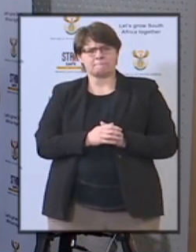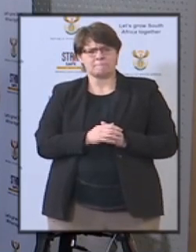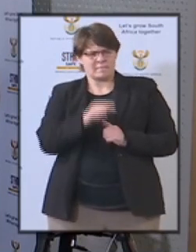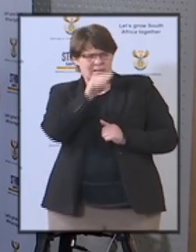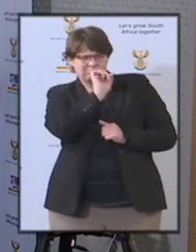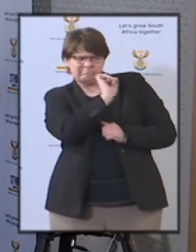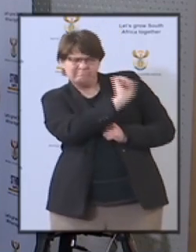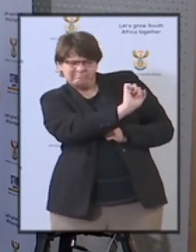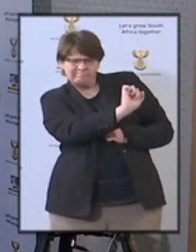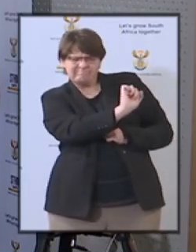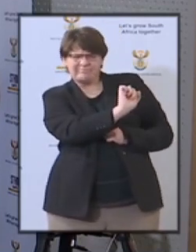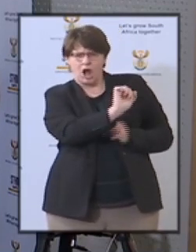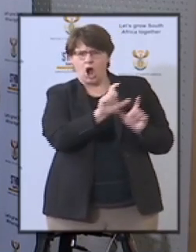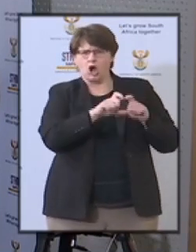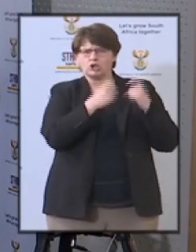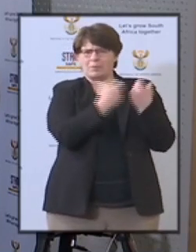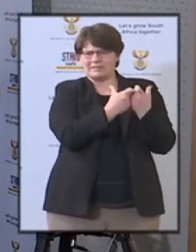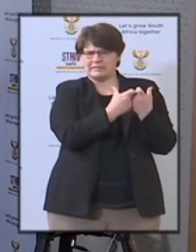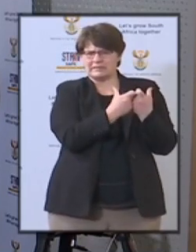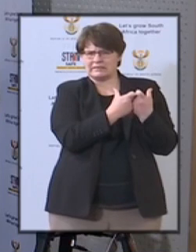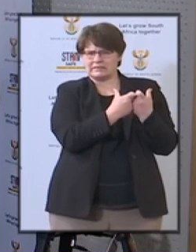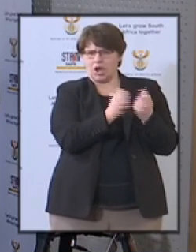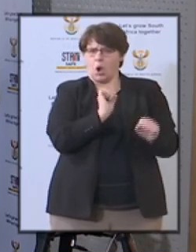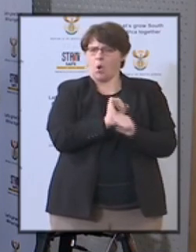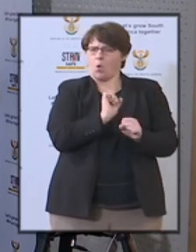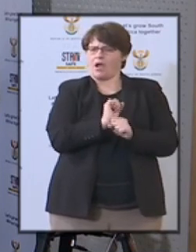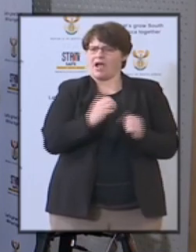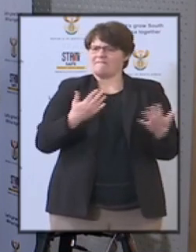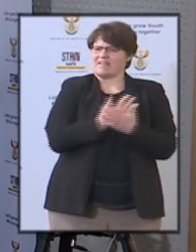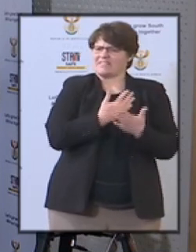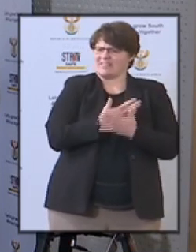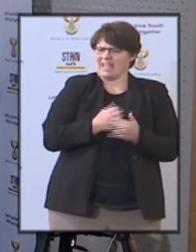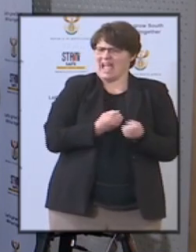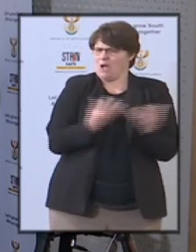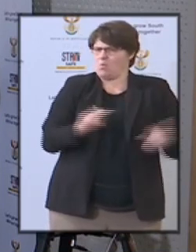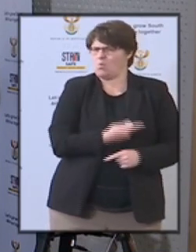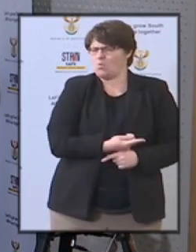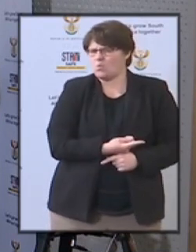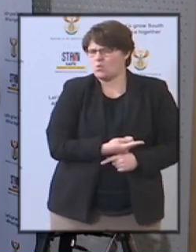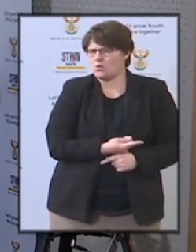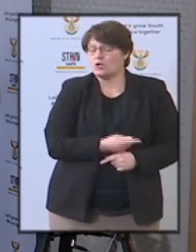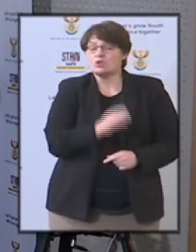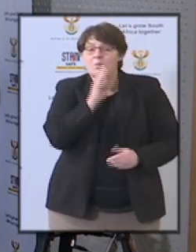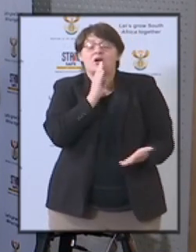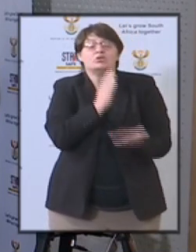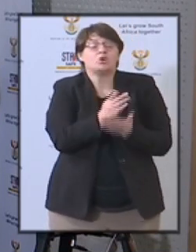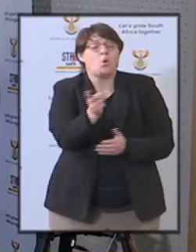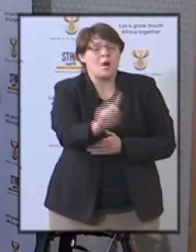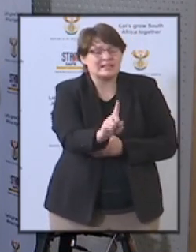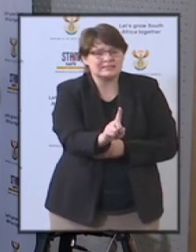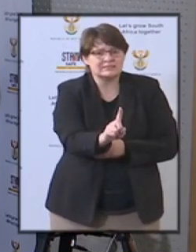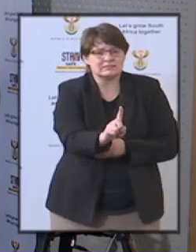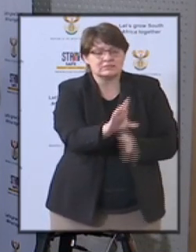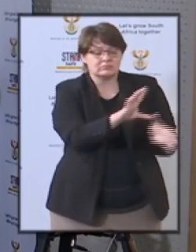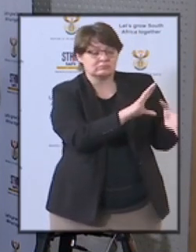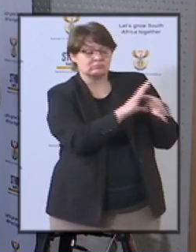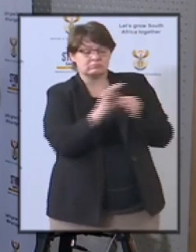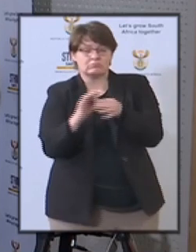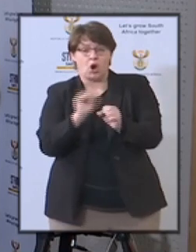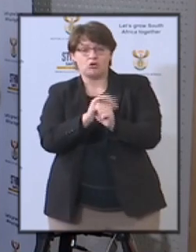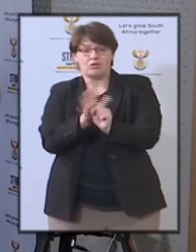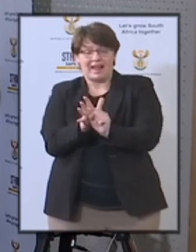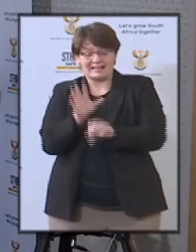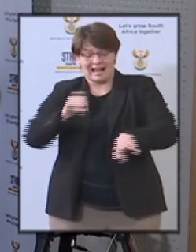committee work to ensure that the allegations of corruption associated with covet 19